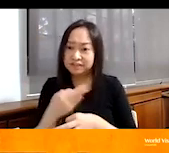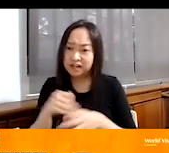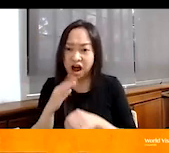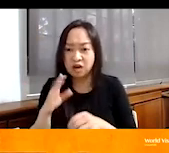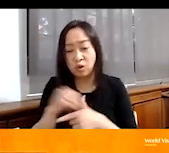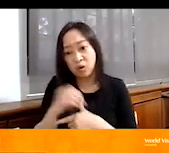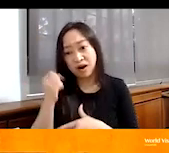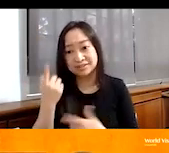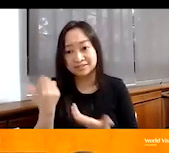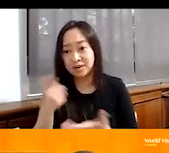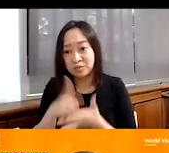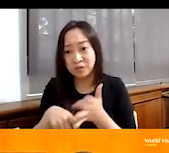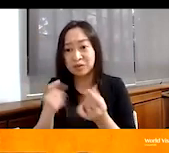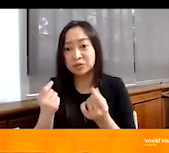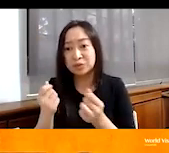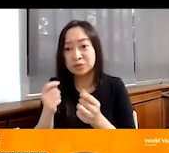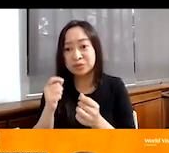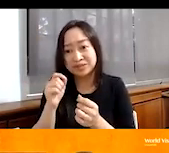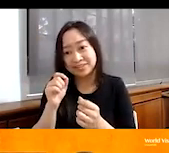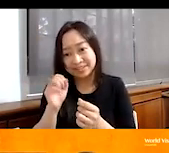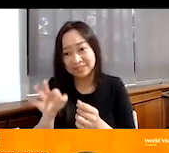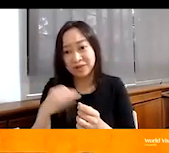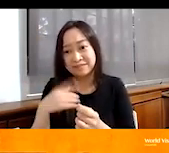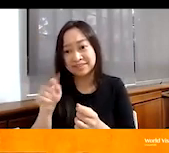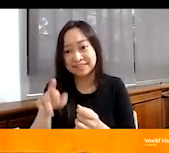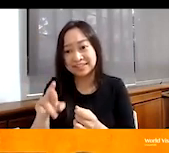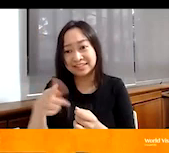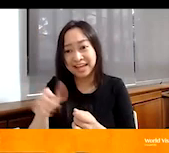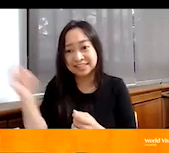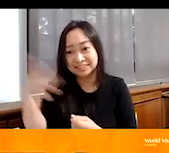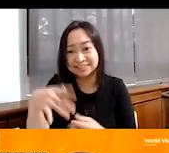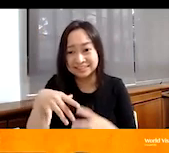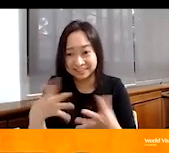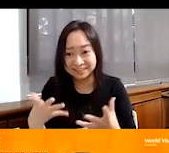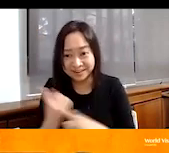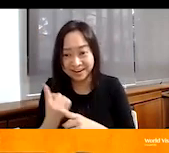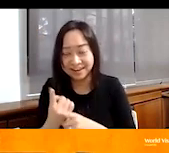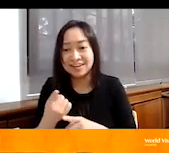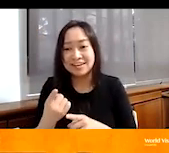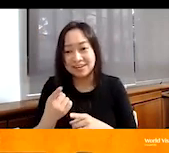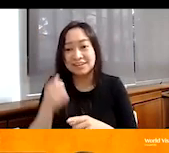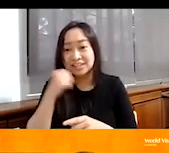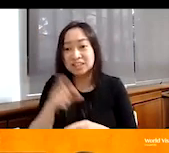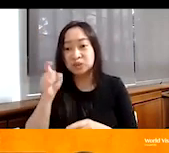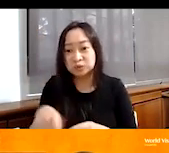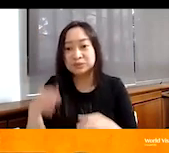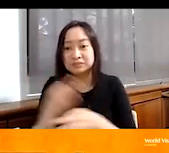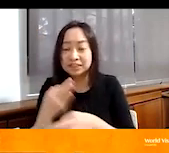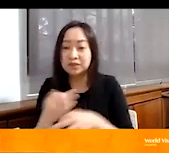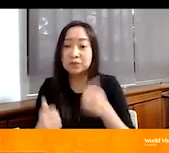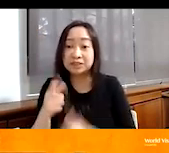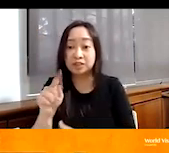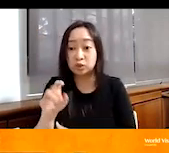even understand what to do when there's tear gas, right? So, yeah, they should be figuring out which toy they prefer.